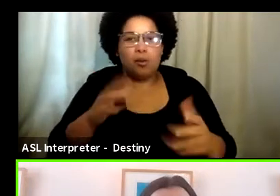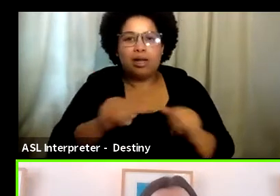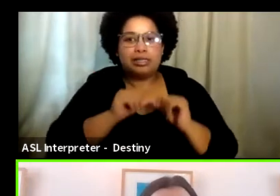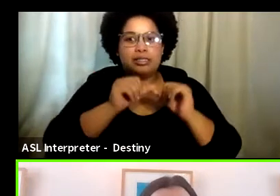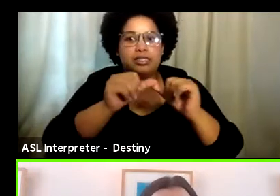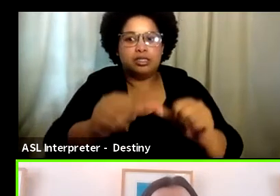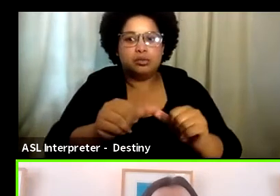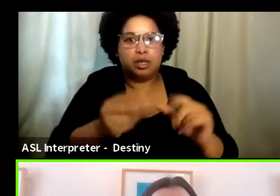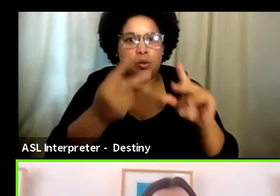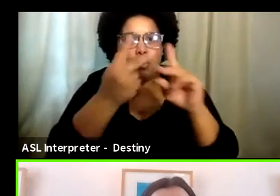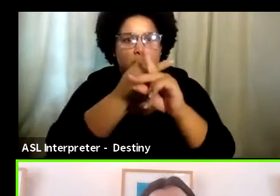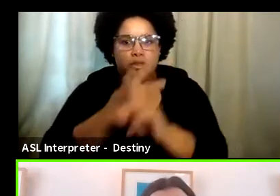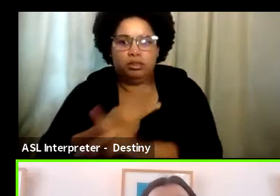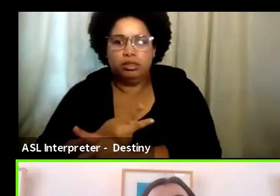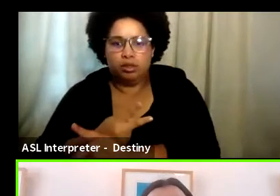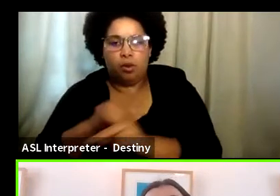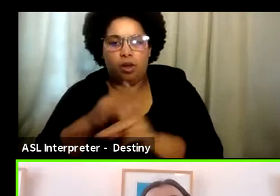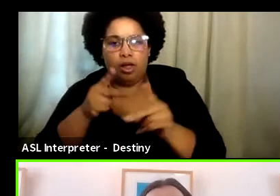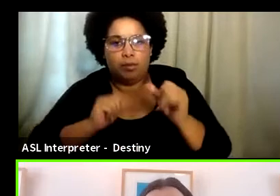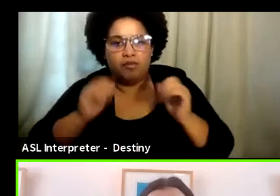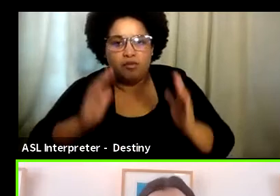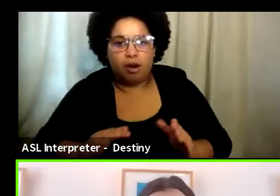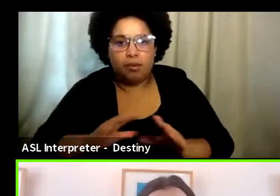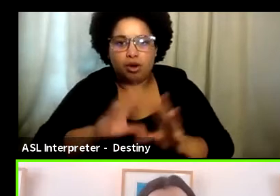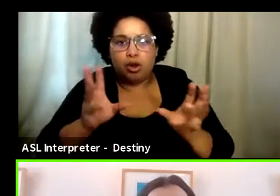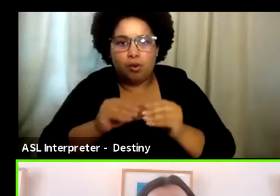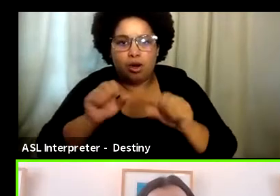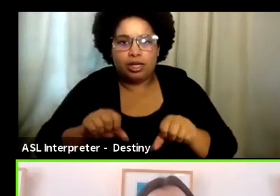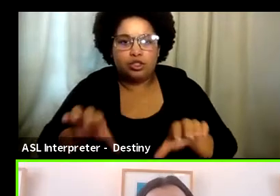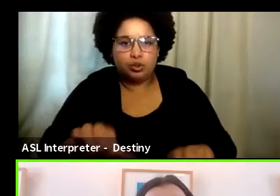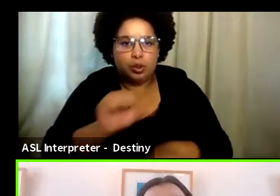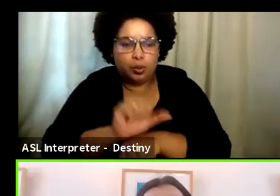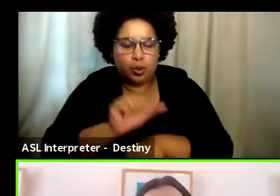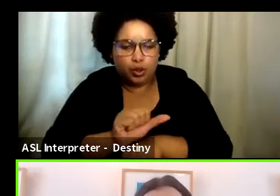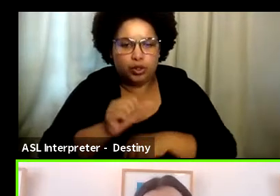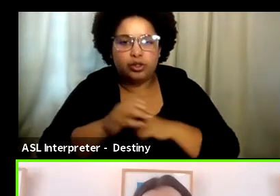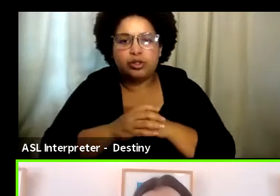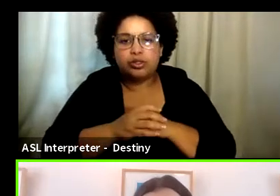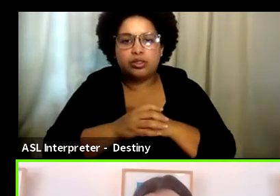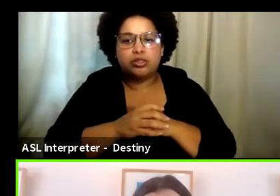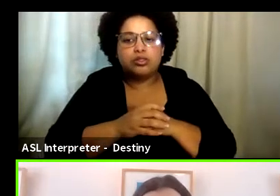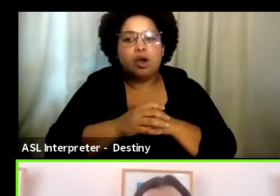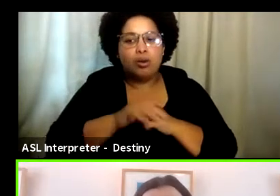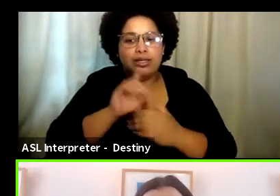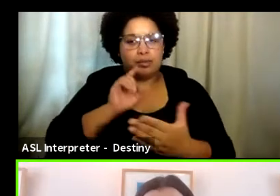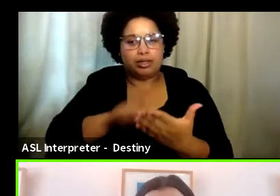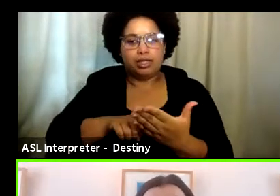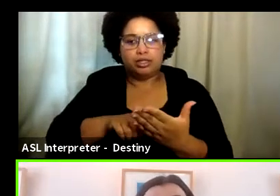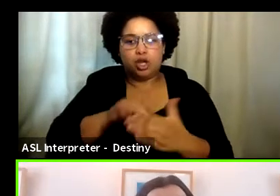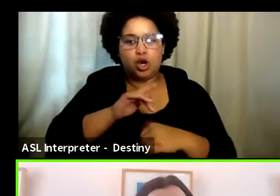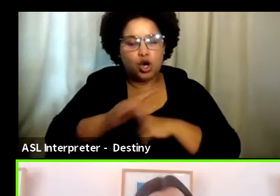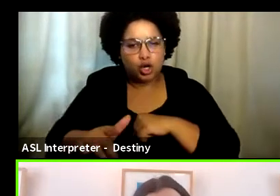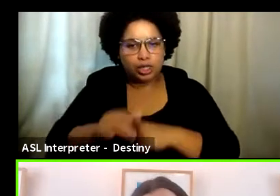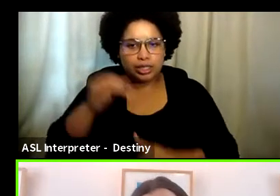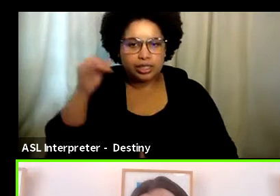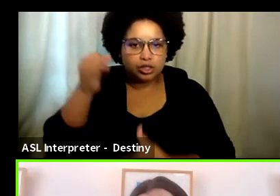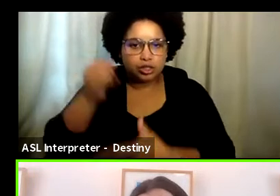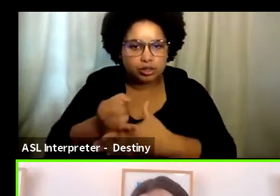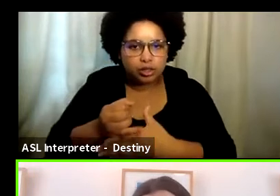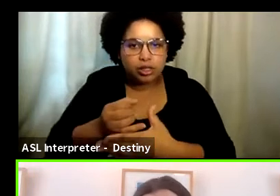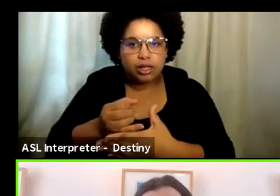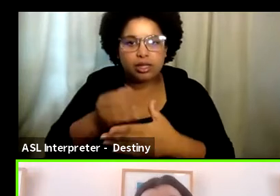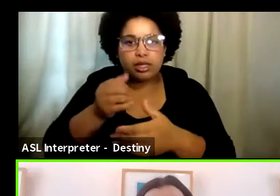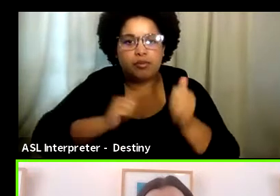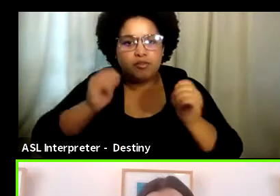escalate to a level where the performer is no longer able to do their job. And so being able to spot that really early on and intervene and support that